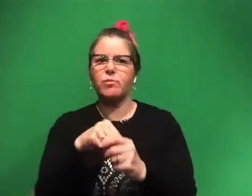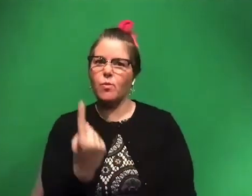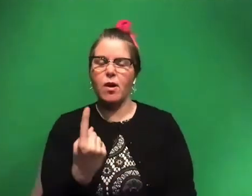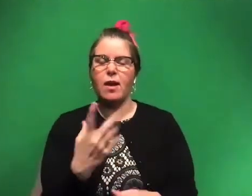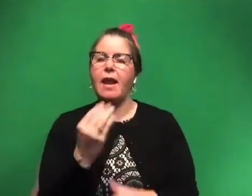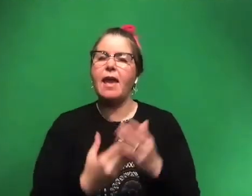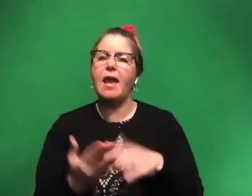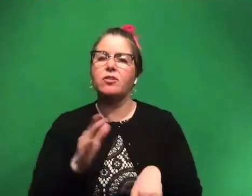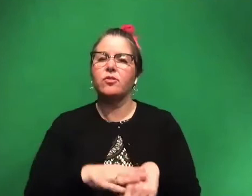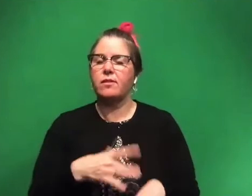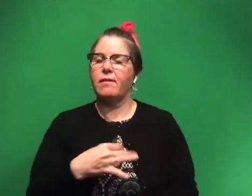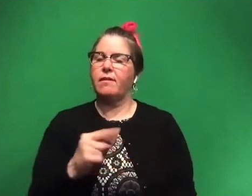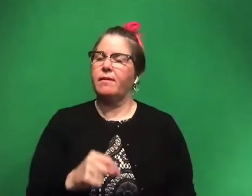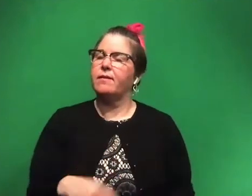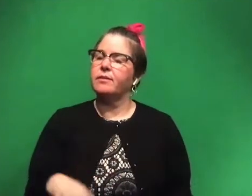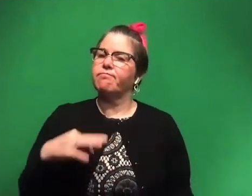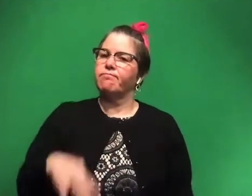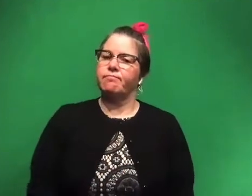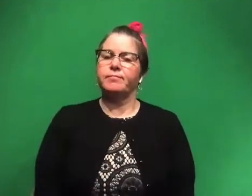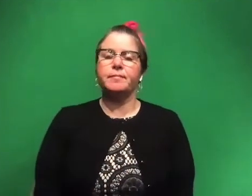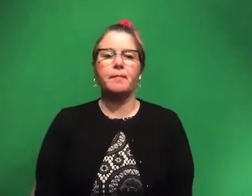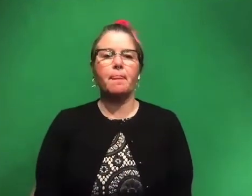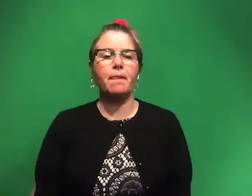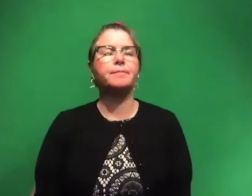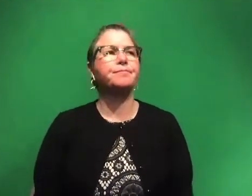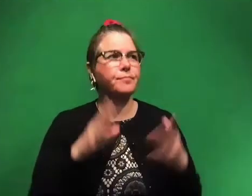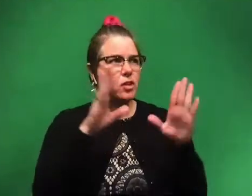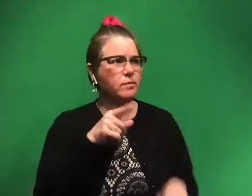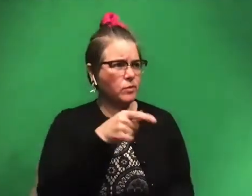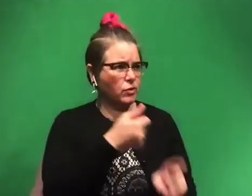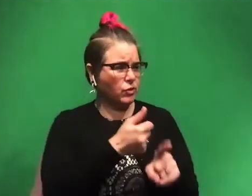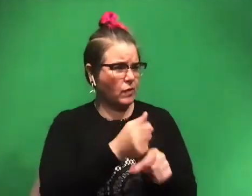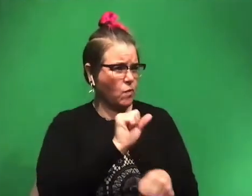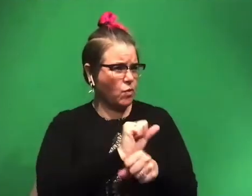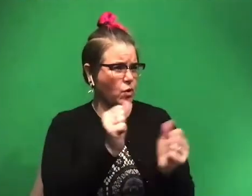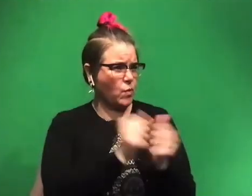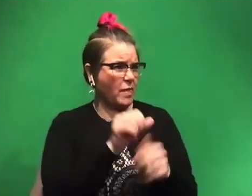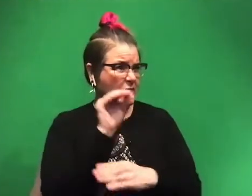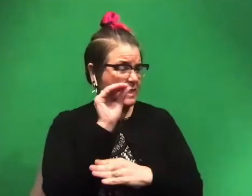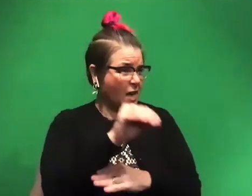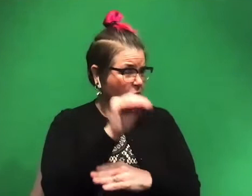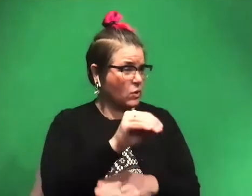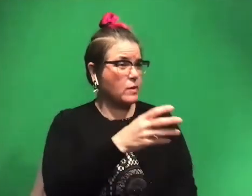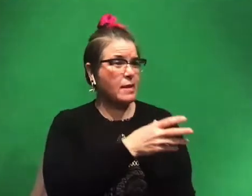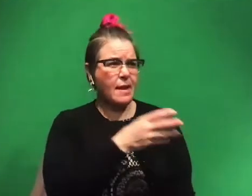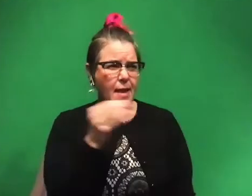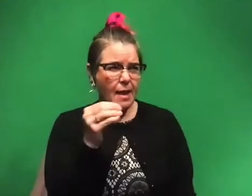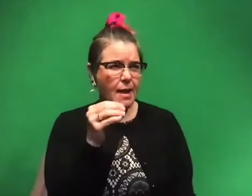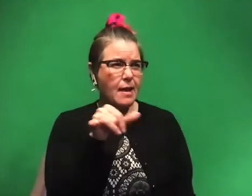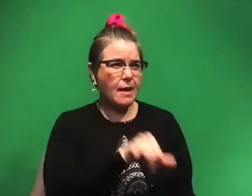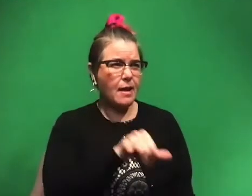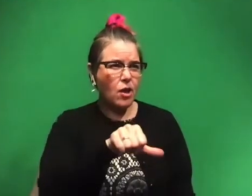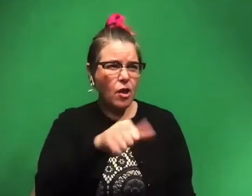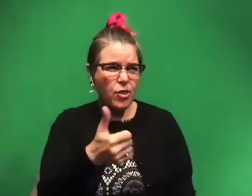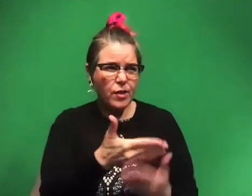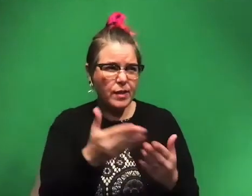on. So that's a big plus for me. Awesome. So are you working with dinosaurs and like all sorts of other stuff